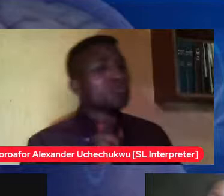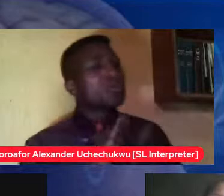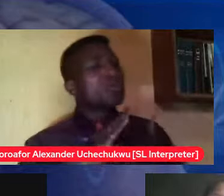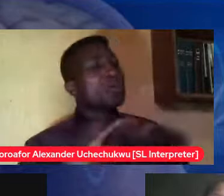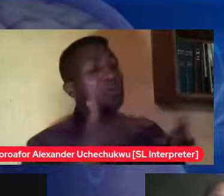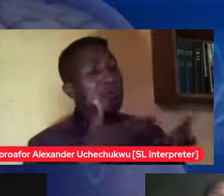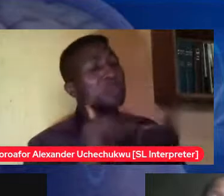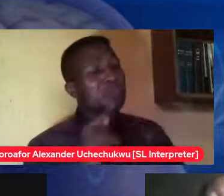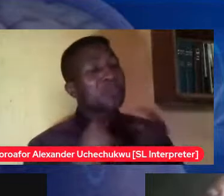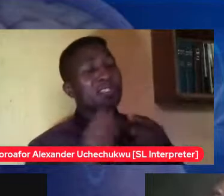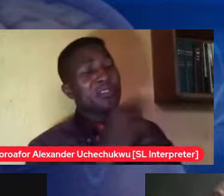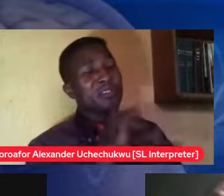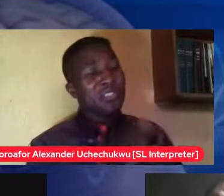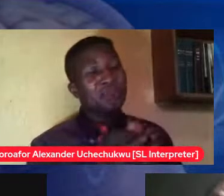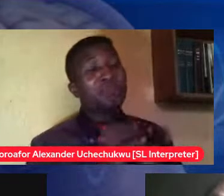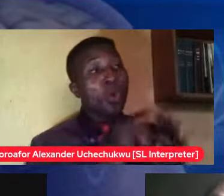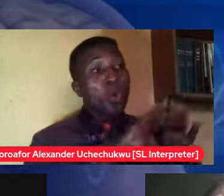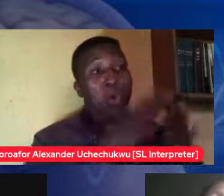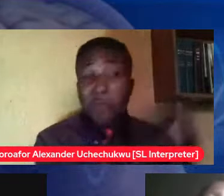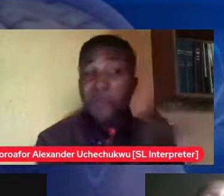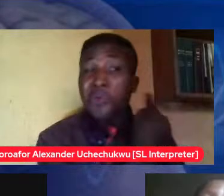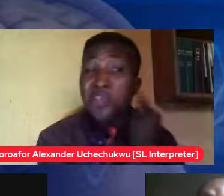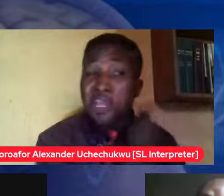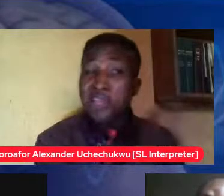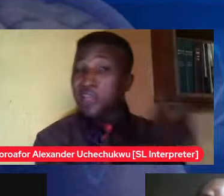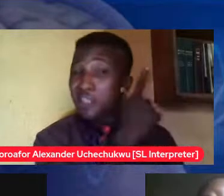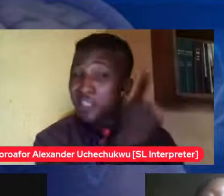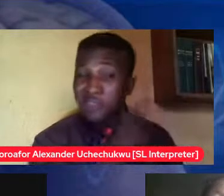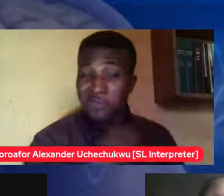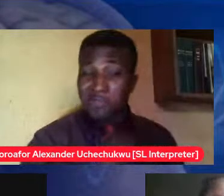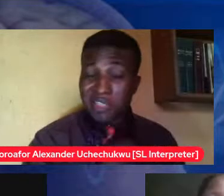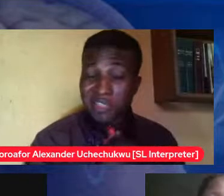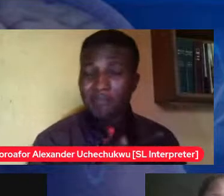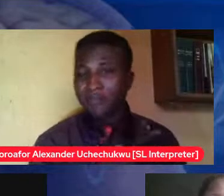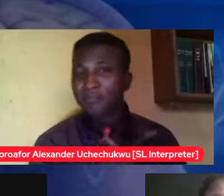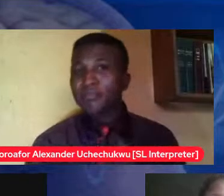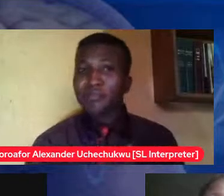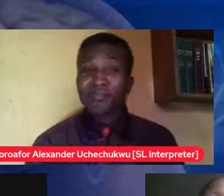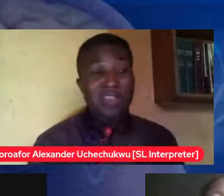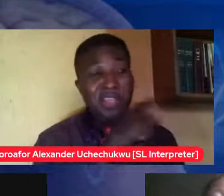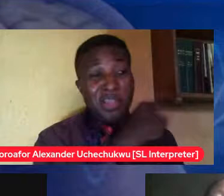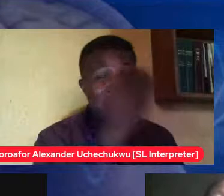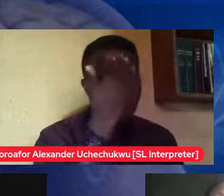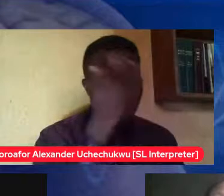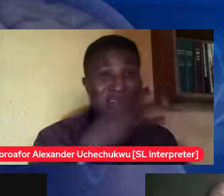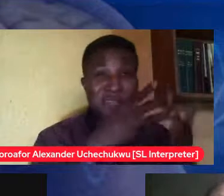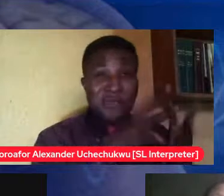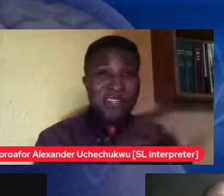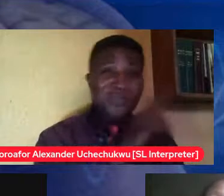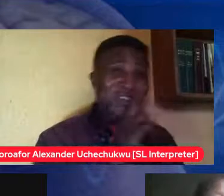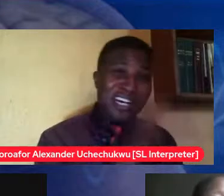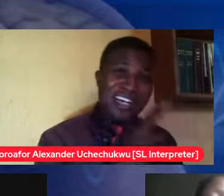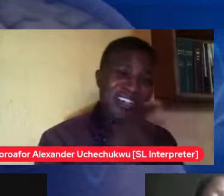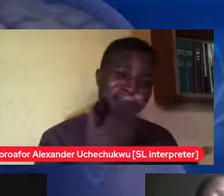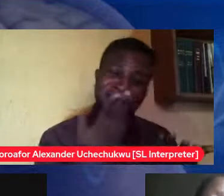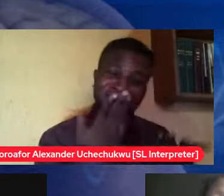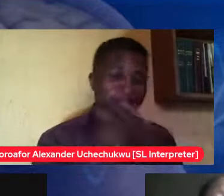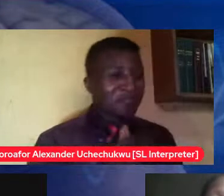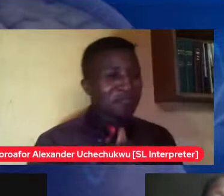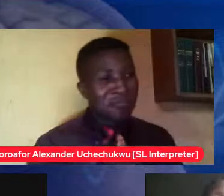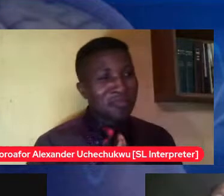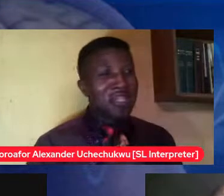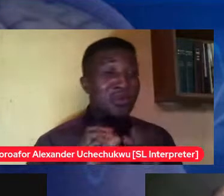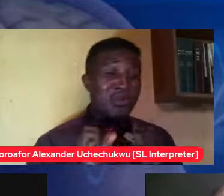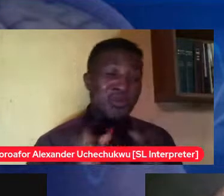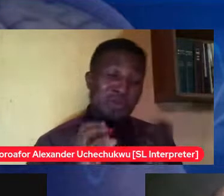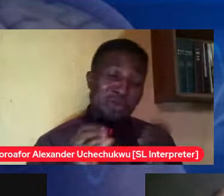listen to me or don't start speaking english that you see you know the way you are and so because of the way